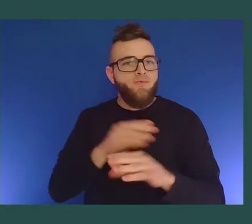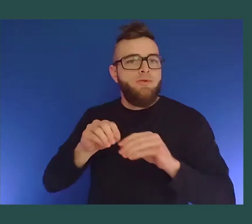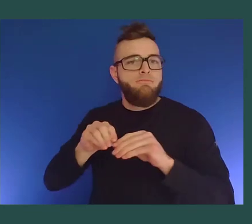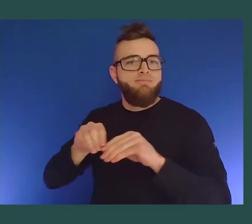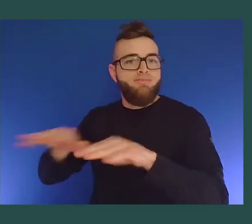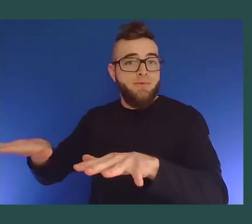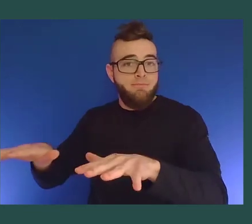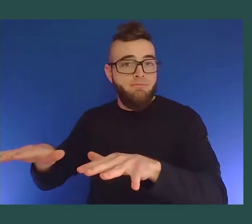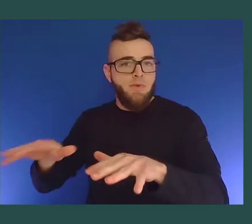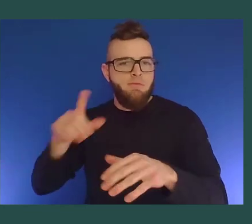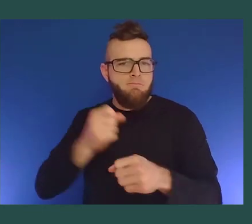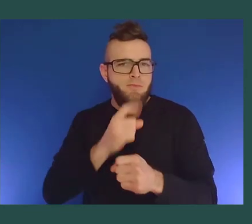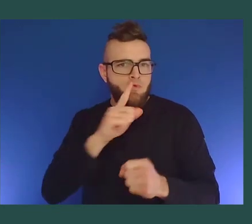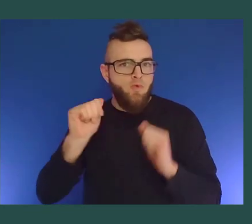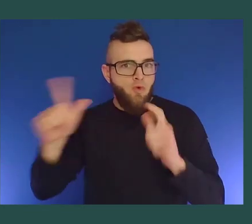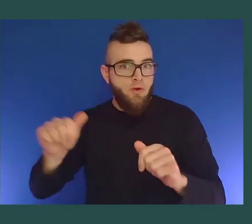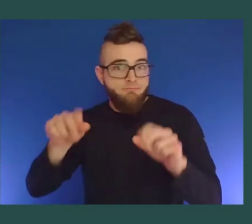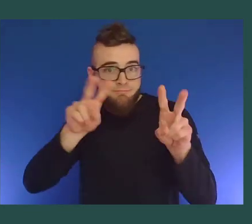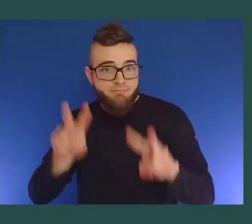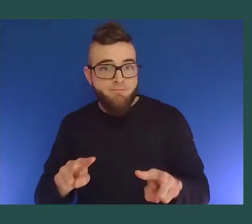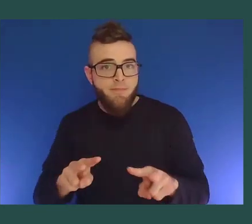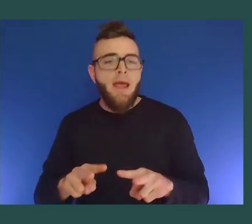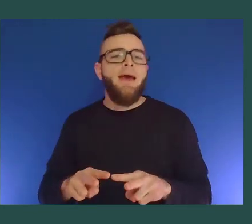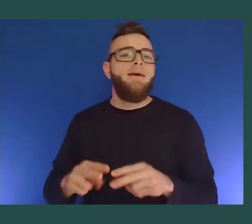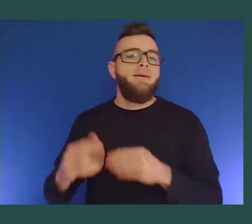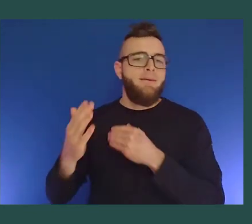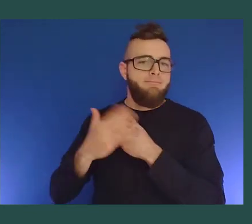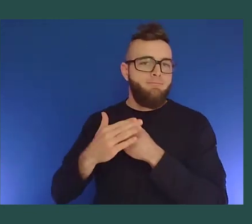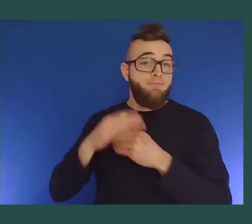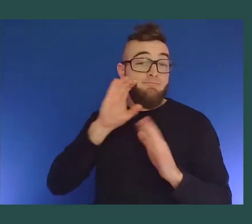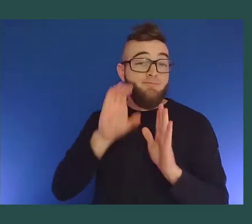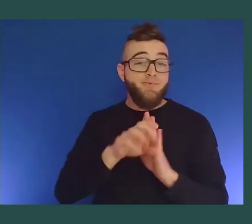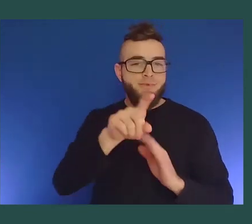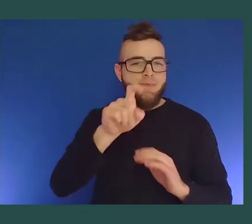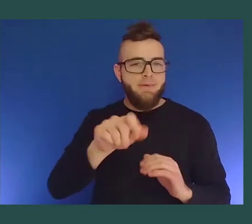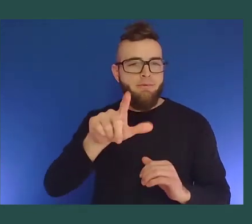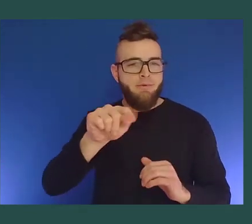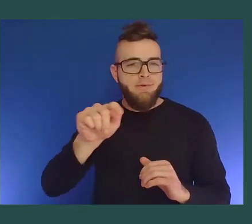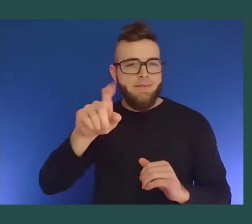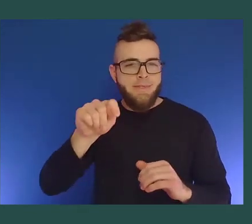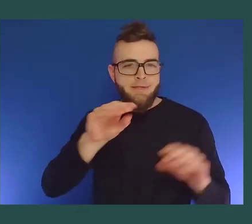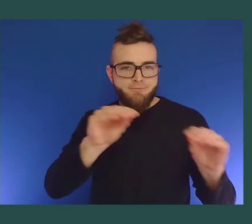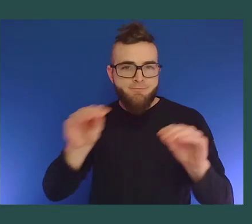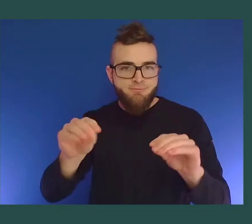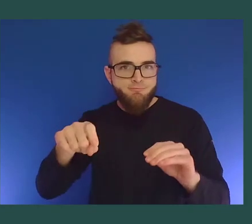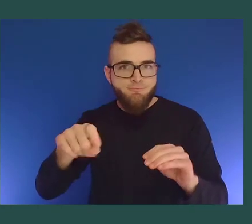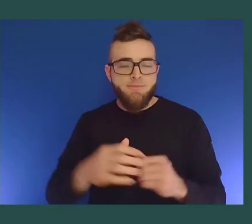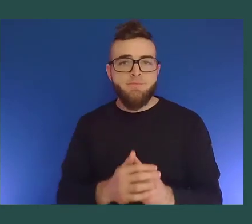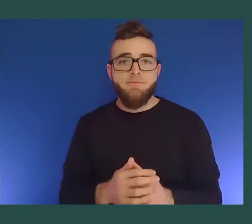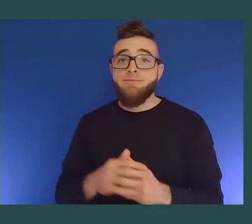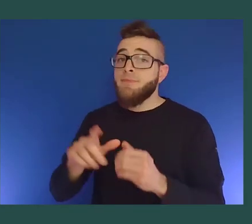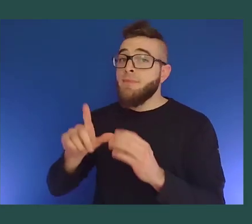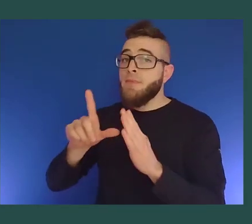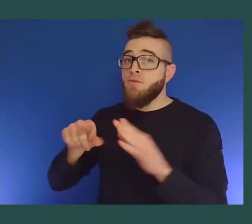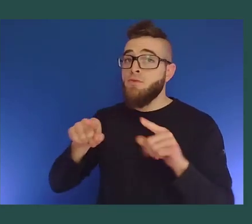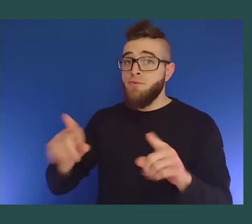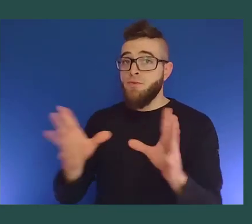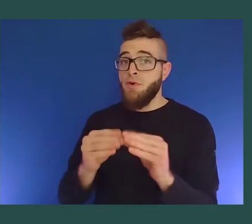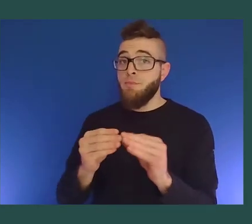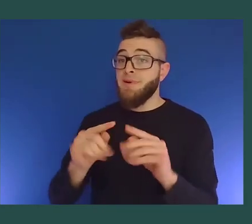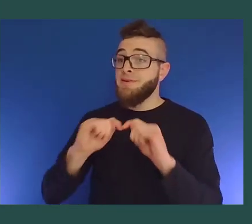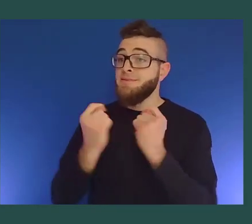picture in the presentation. Later, during the presentation, his co-worker Thomas can read the PowerPoint deck using Narrator.